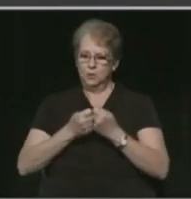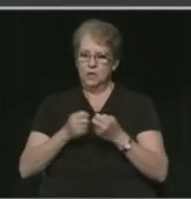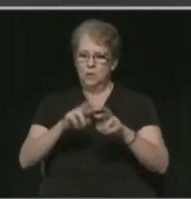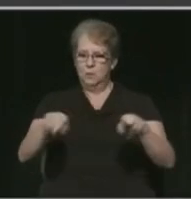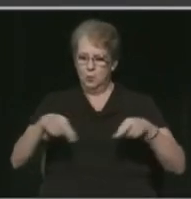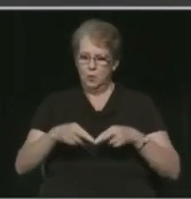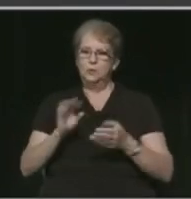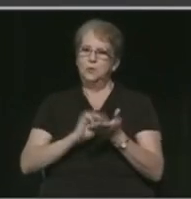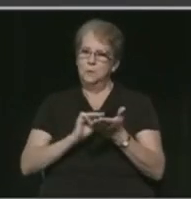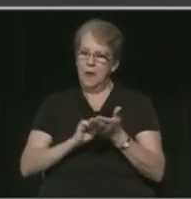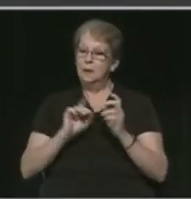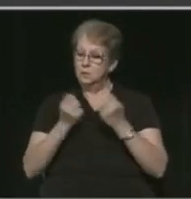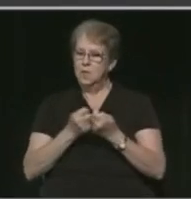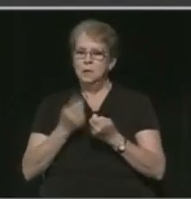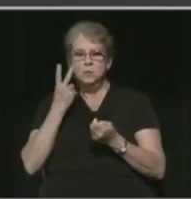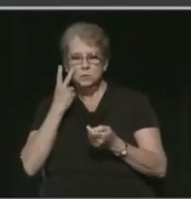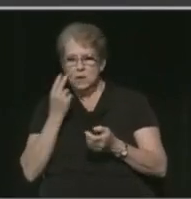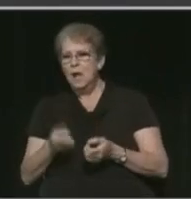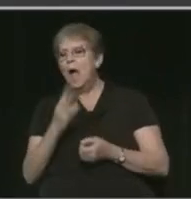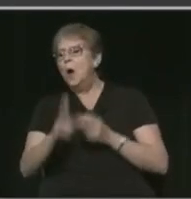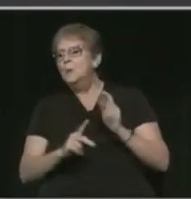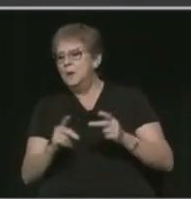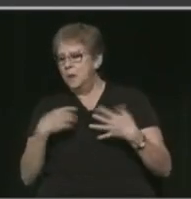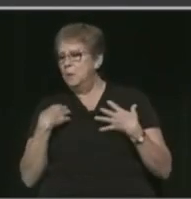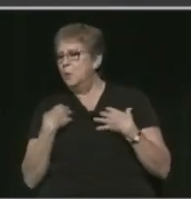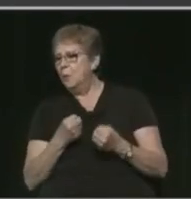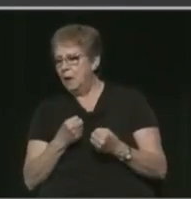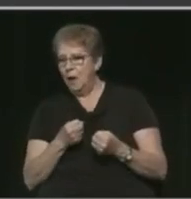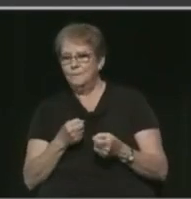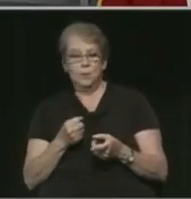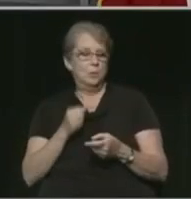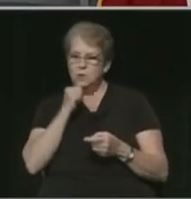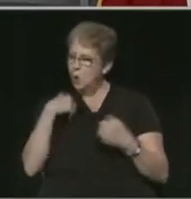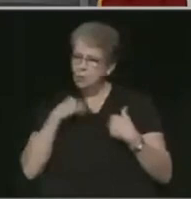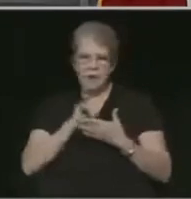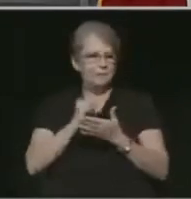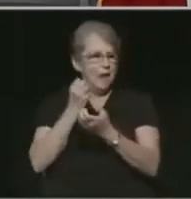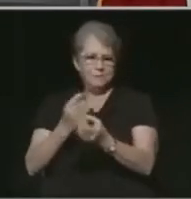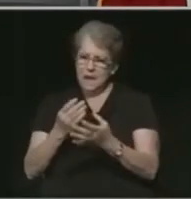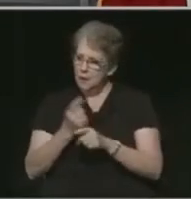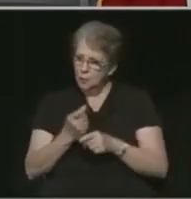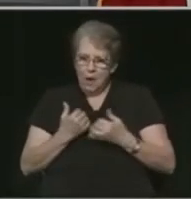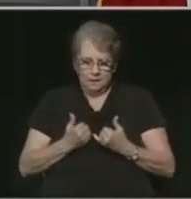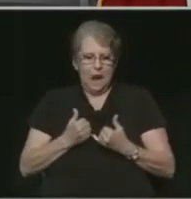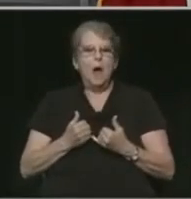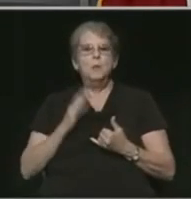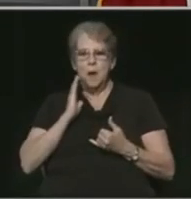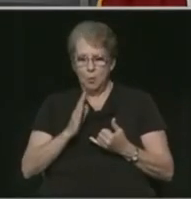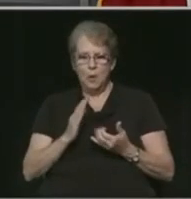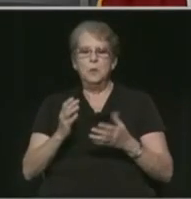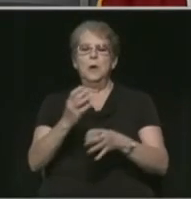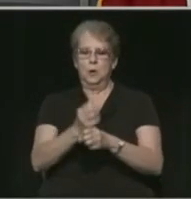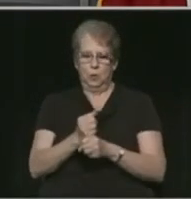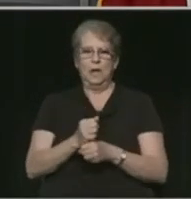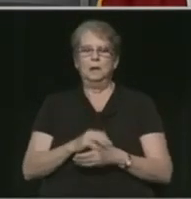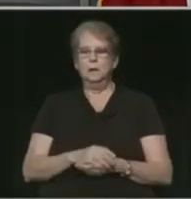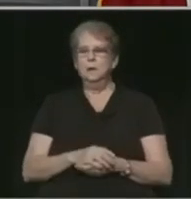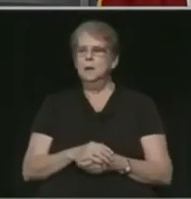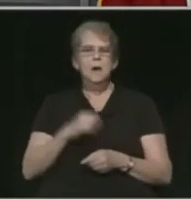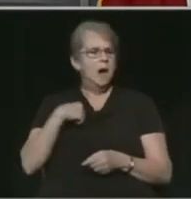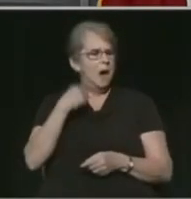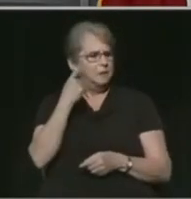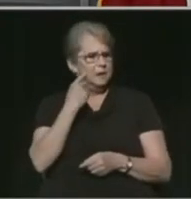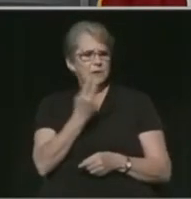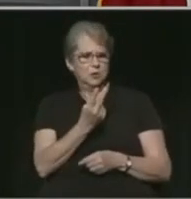team, to start providing is how many folks are recovering. So we don't have that data now, but we're going to work to make sure that people get it. Yeah, I think there's two